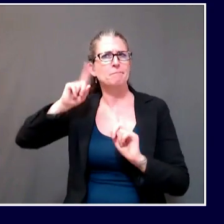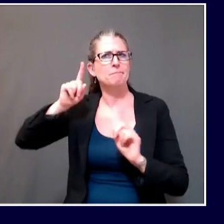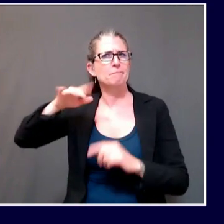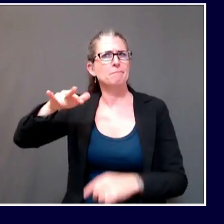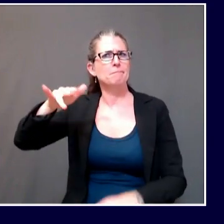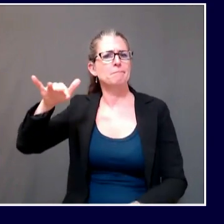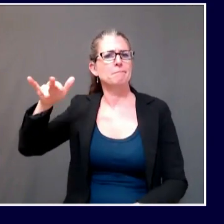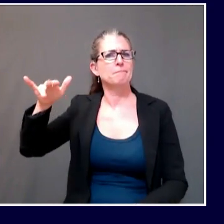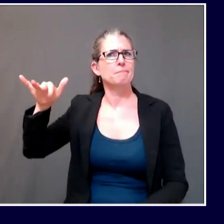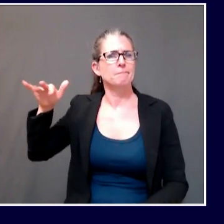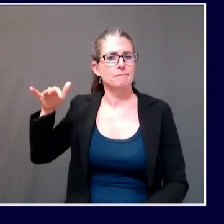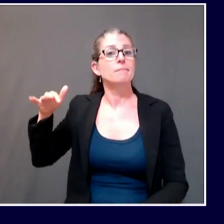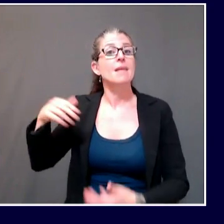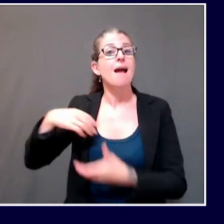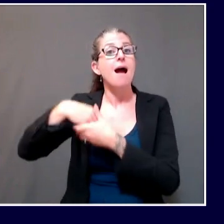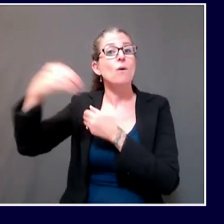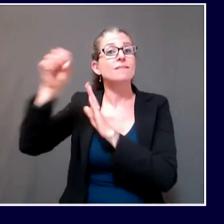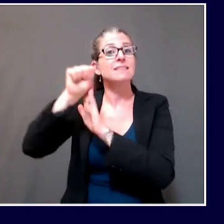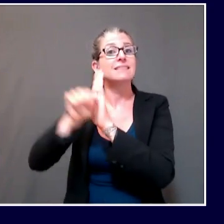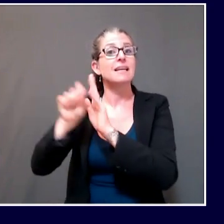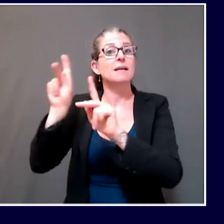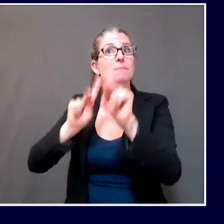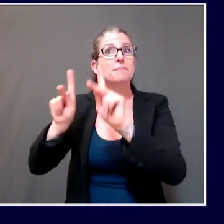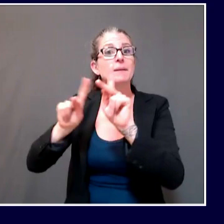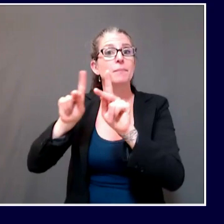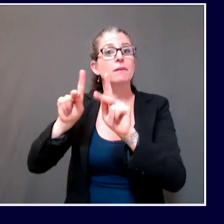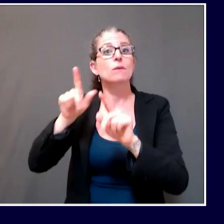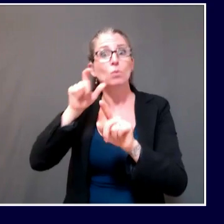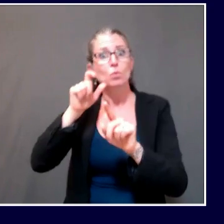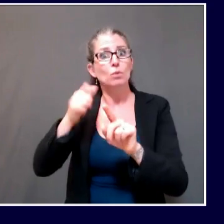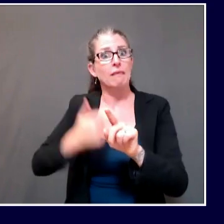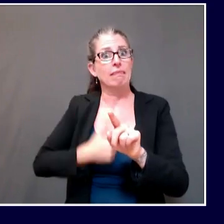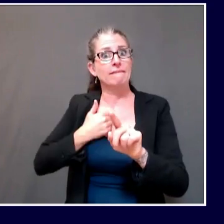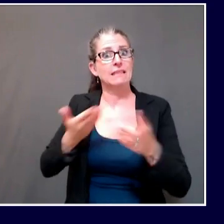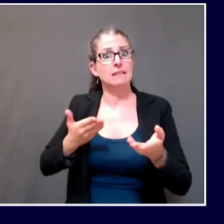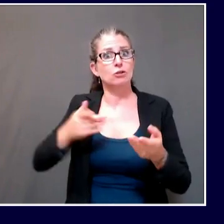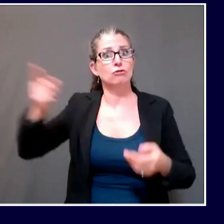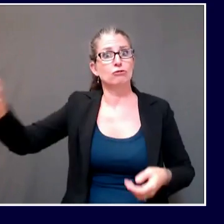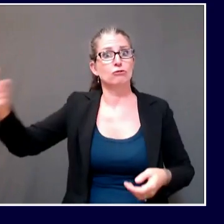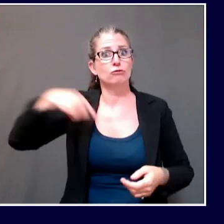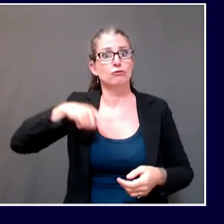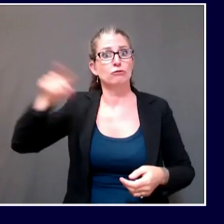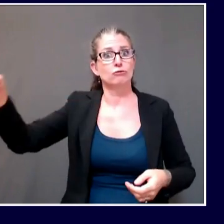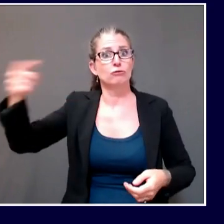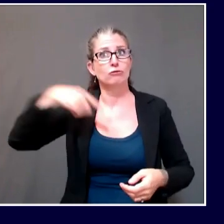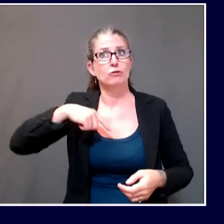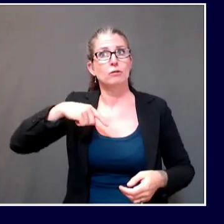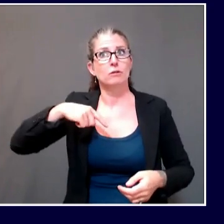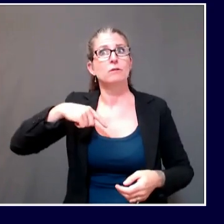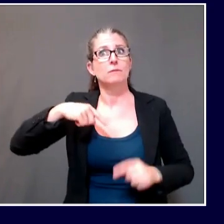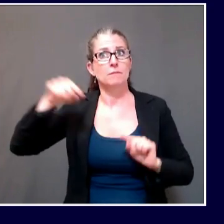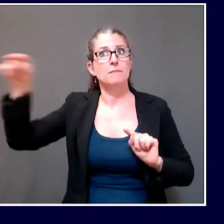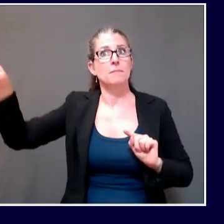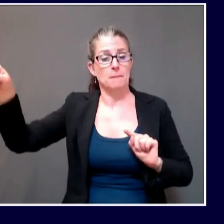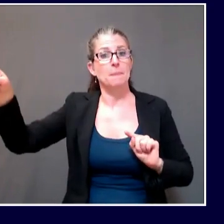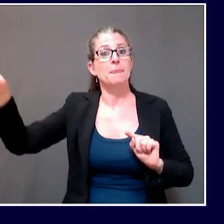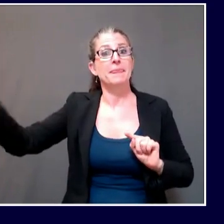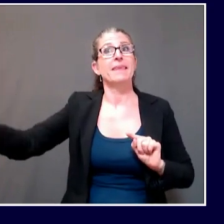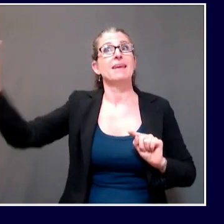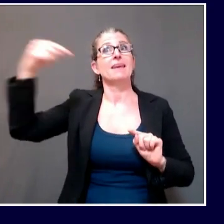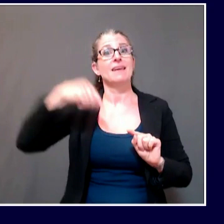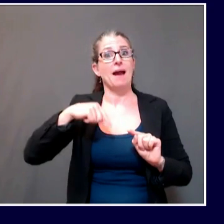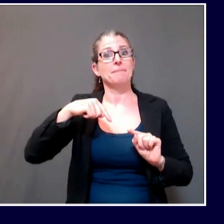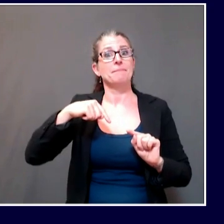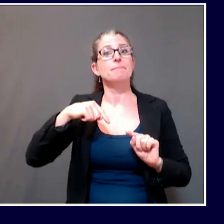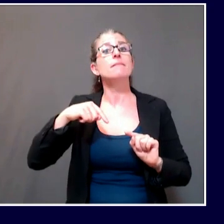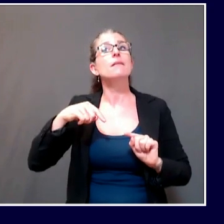coming in and rolling their children into schools. And the question is, is there any concern about this or is there any